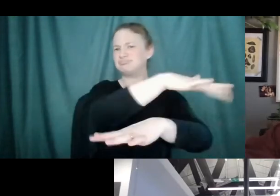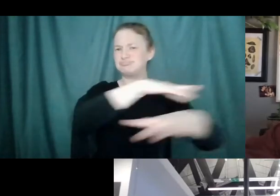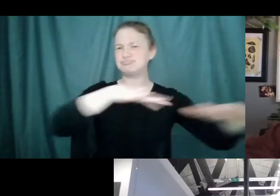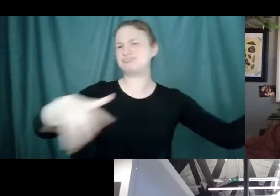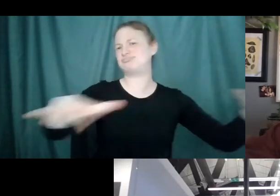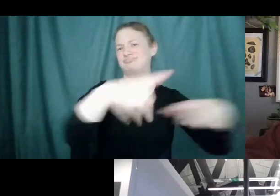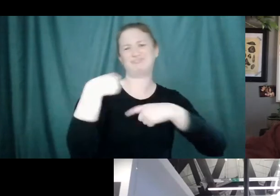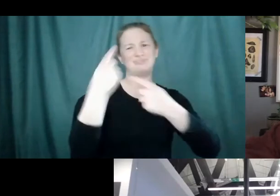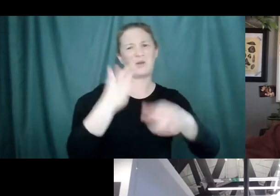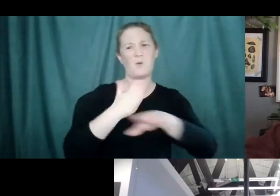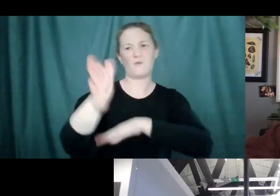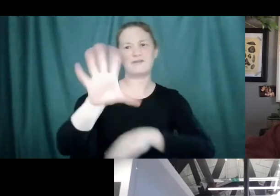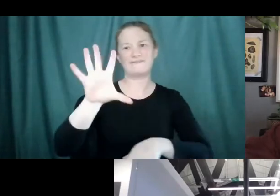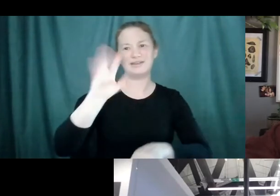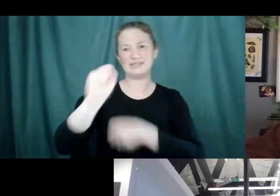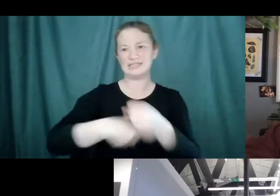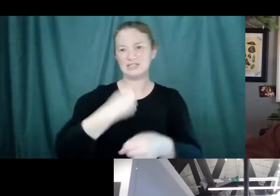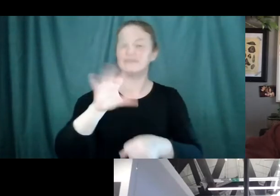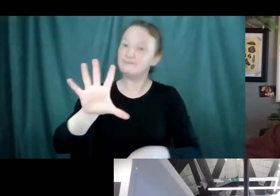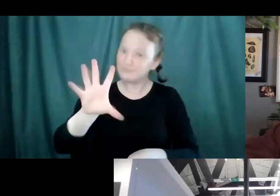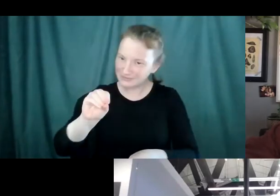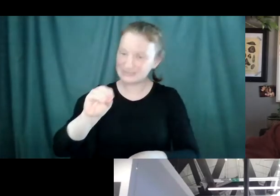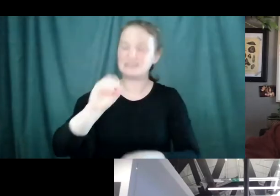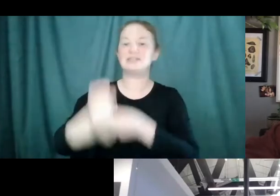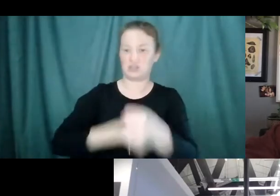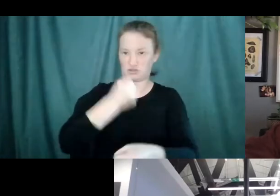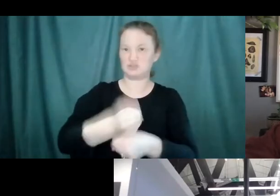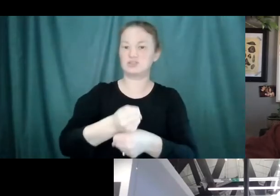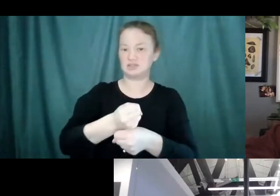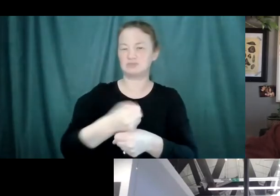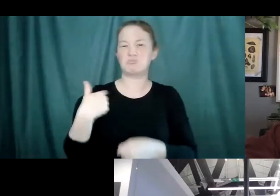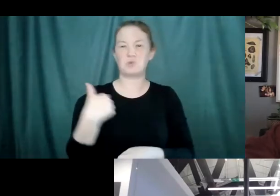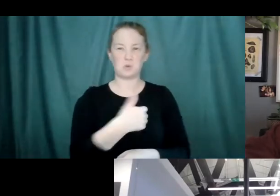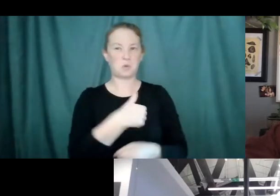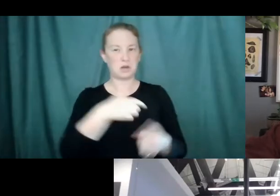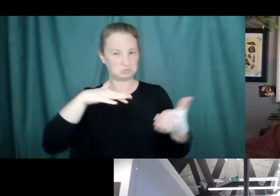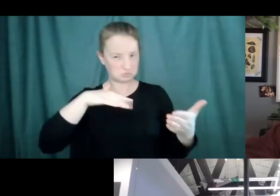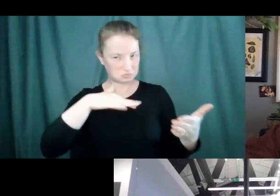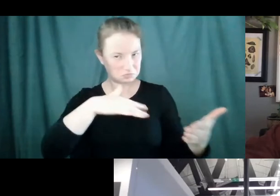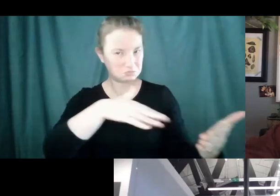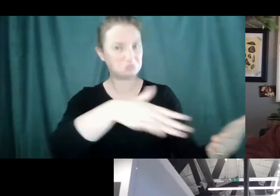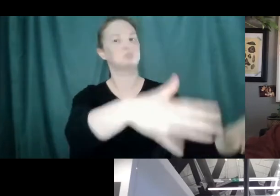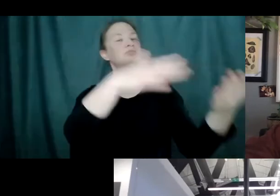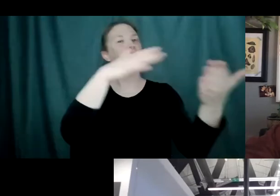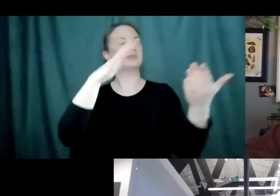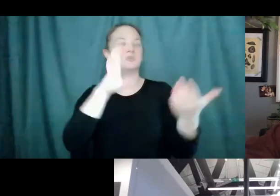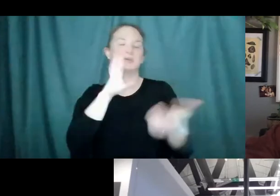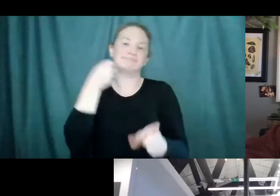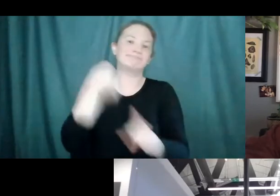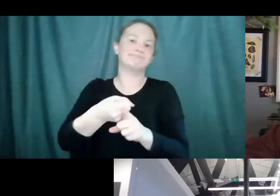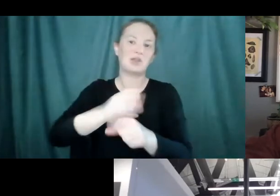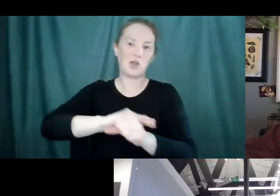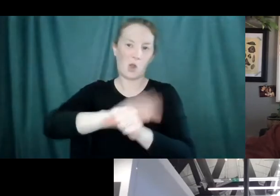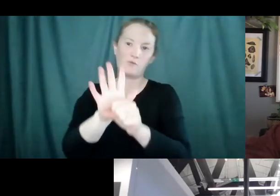50 years. We know how they work in general. This is just a particularly bad flavor of them. Most of these viruses